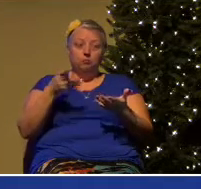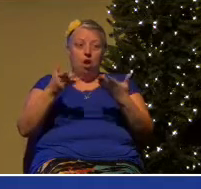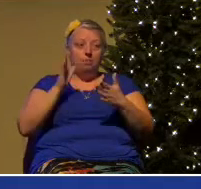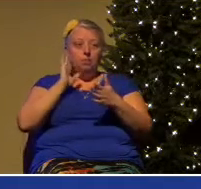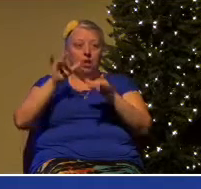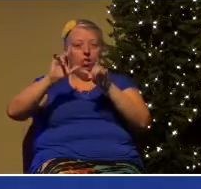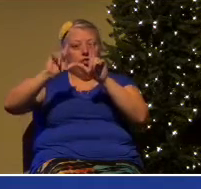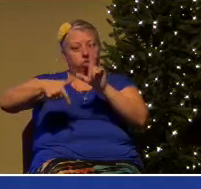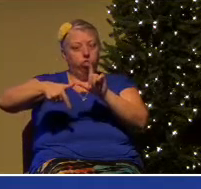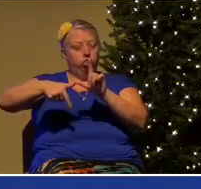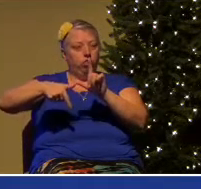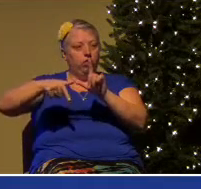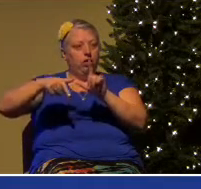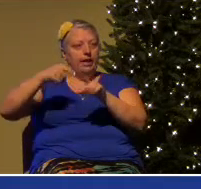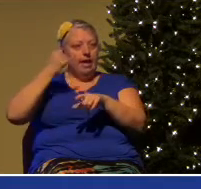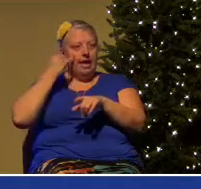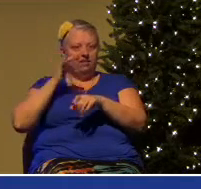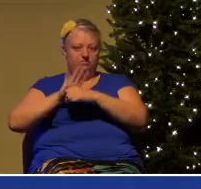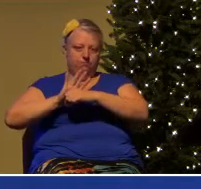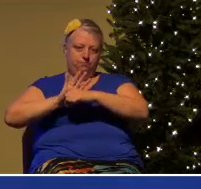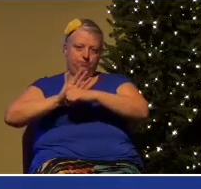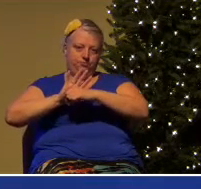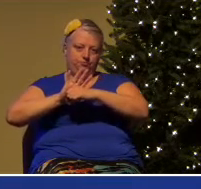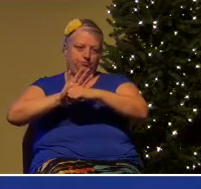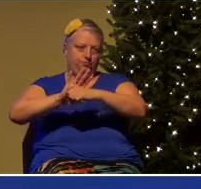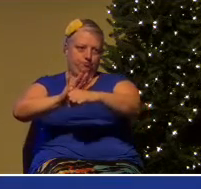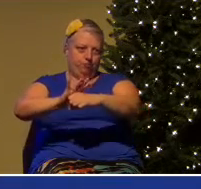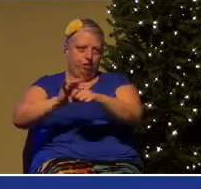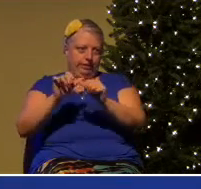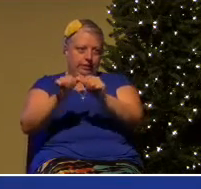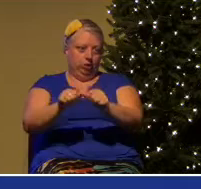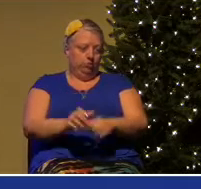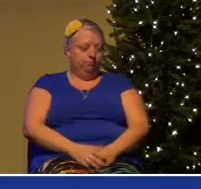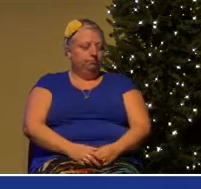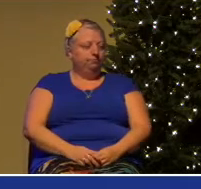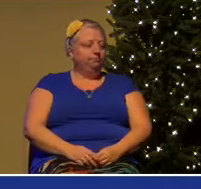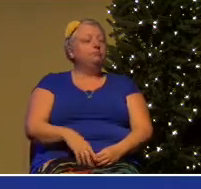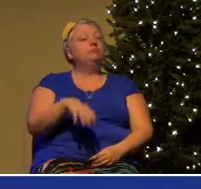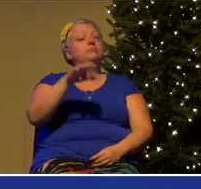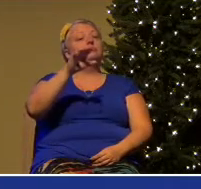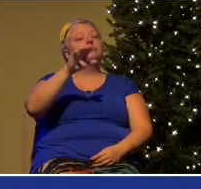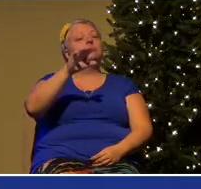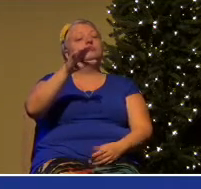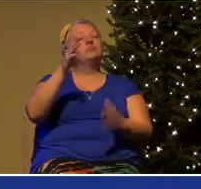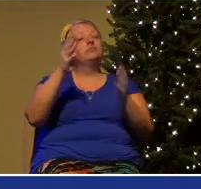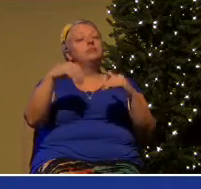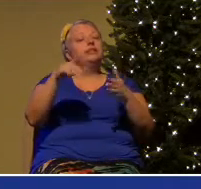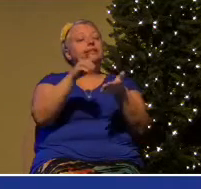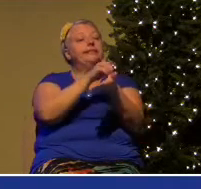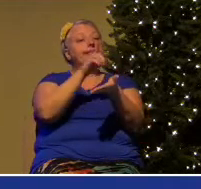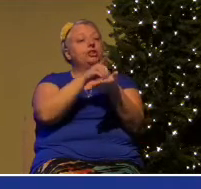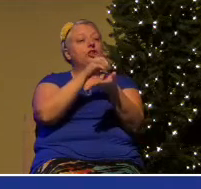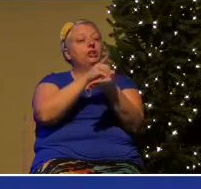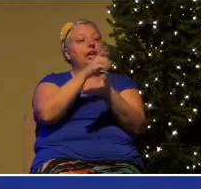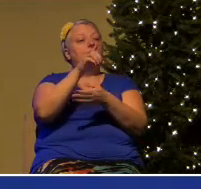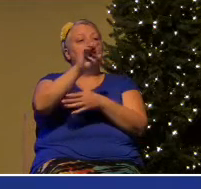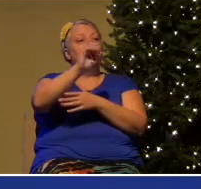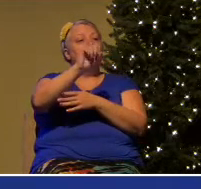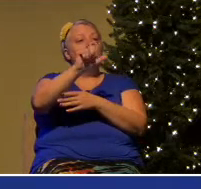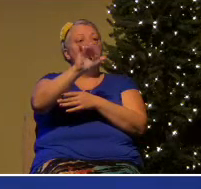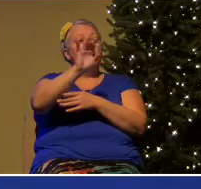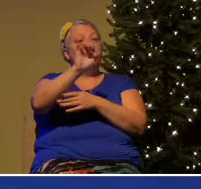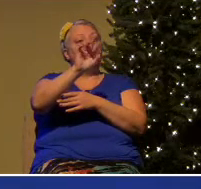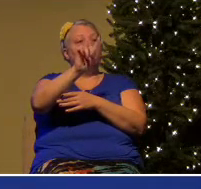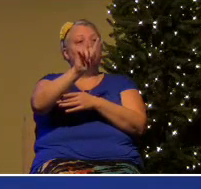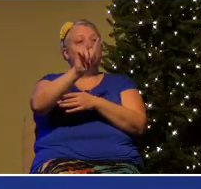So, here's an interesting little tidbit of information. Oxford Dictionary, every year, comes out with what they